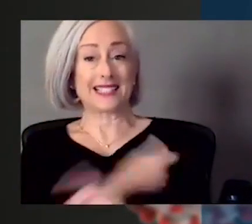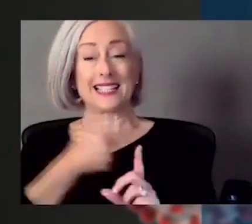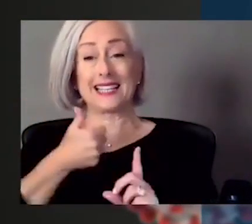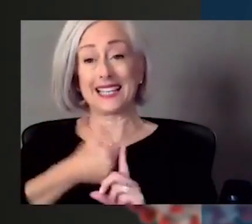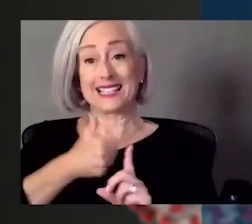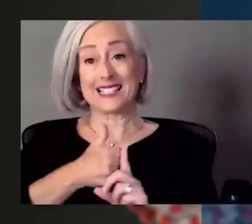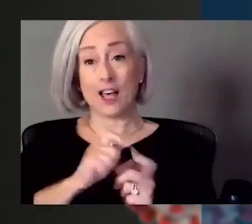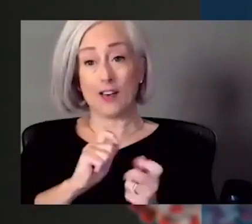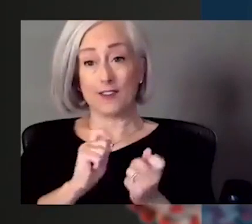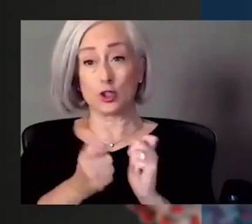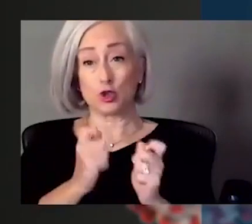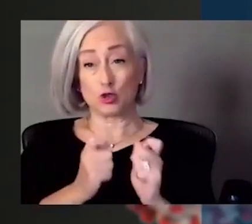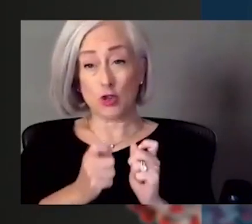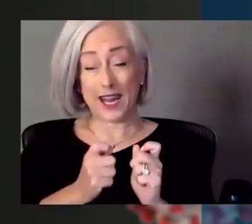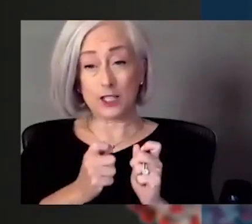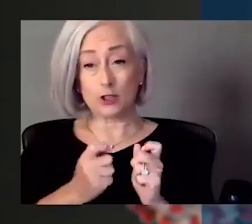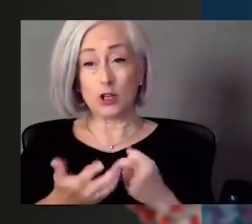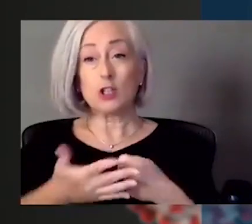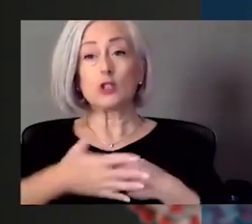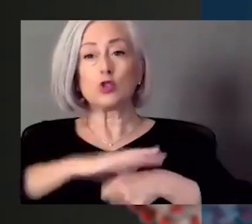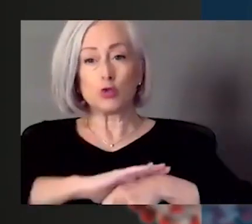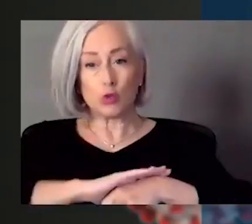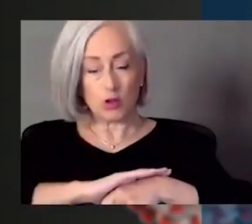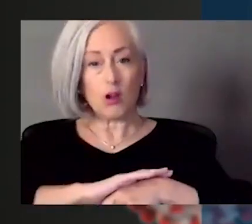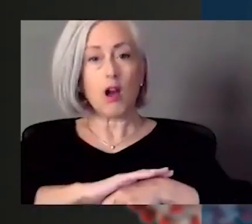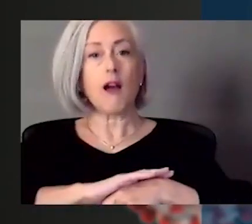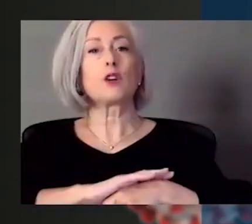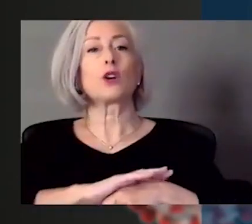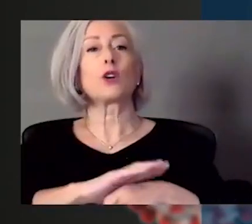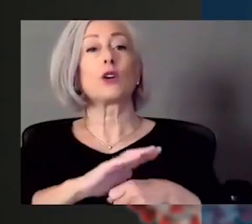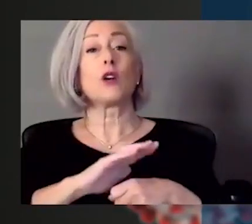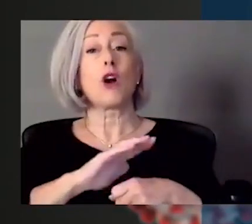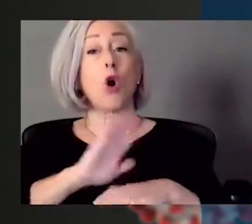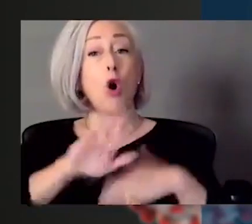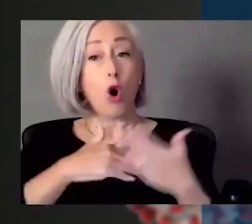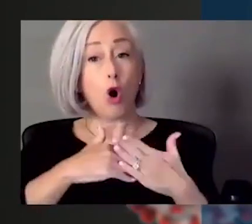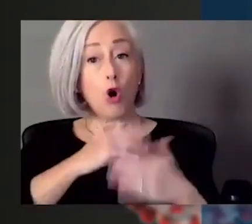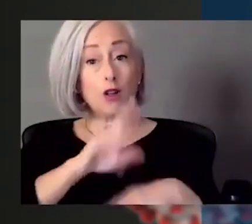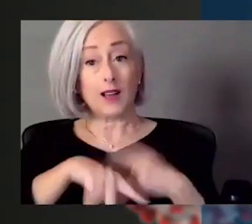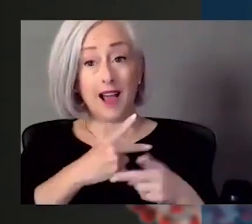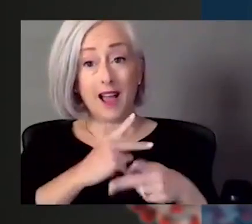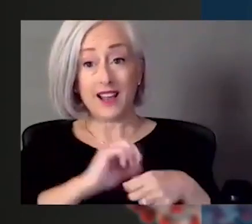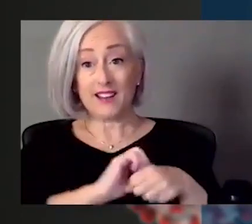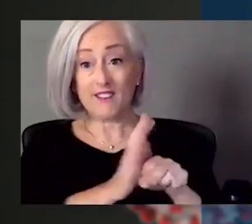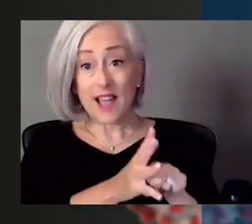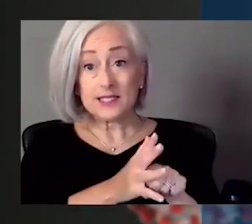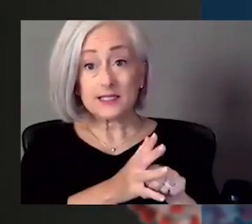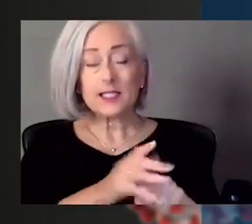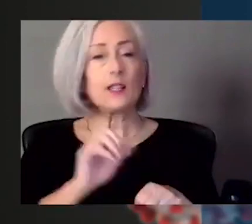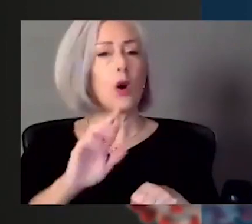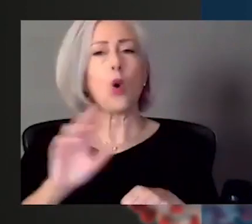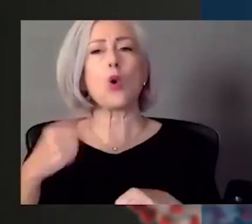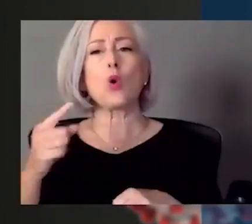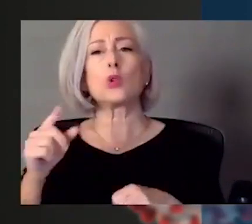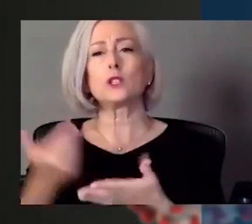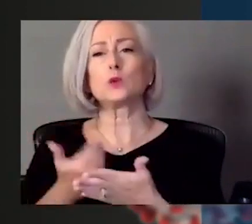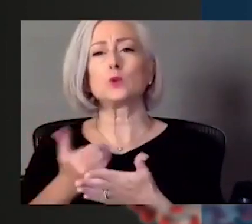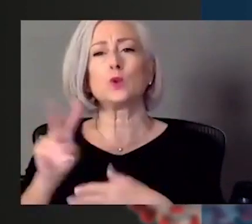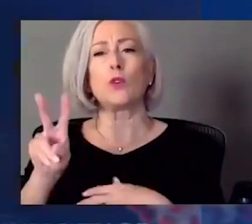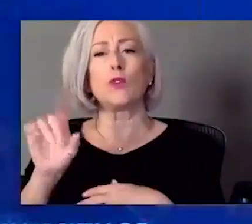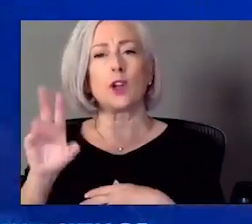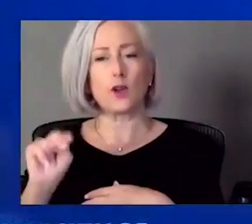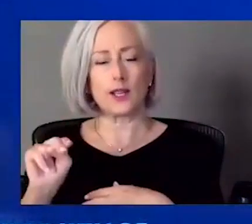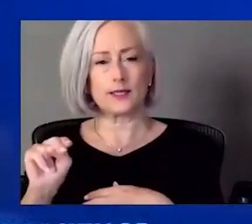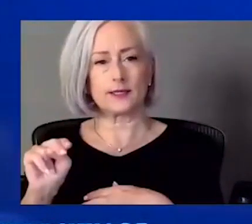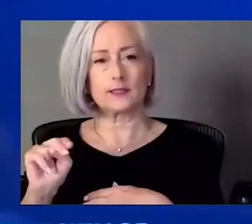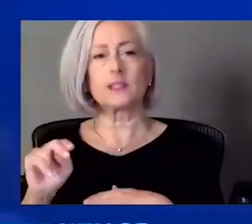coverage or is it just for the variant? Yeah. So it will be adding, um, to the, um, the overall coverage.